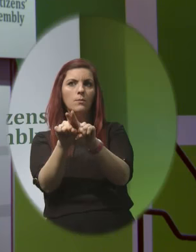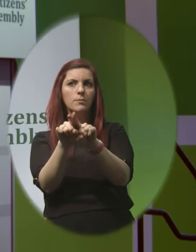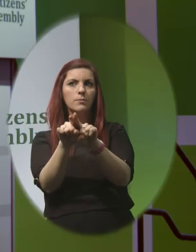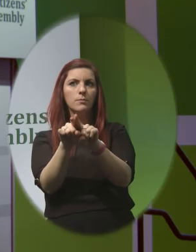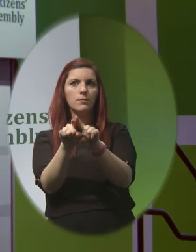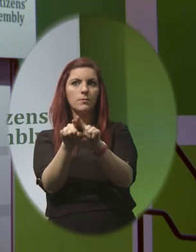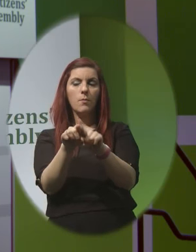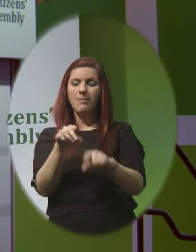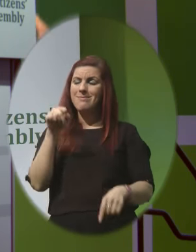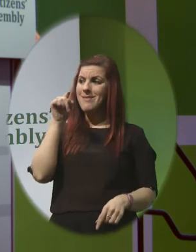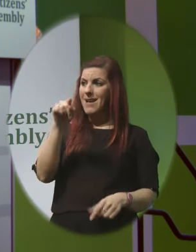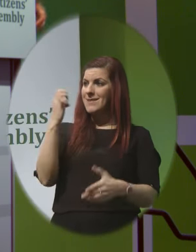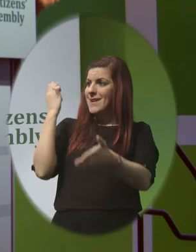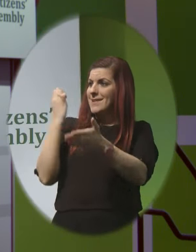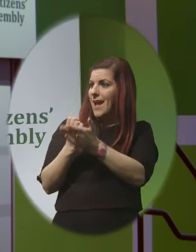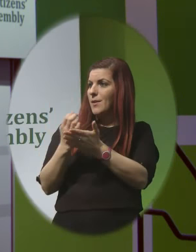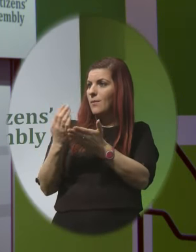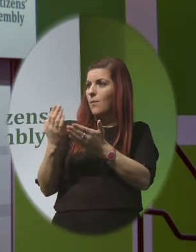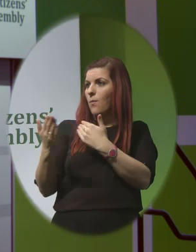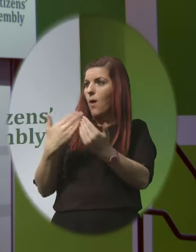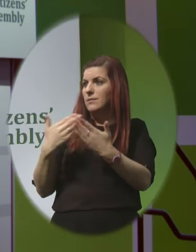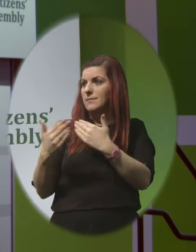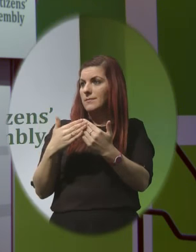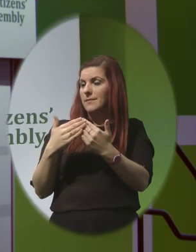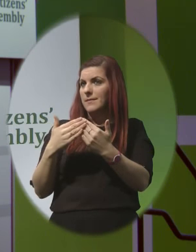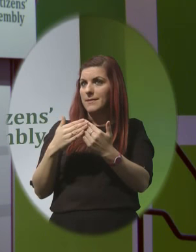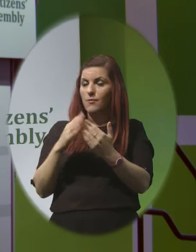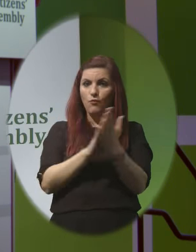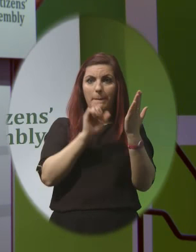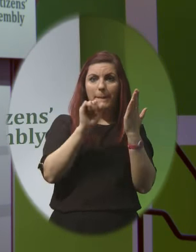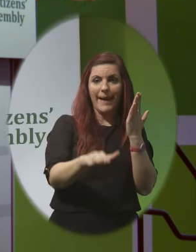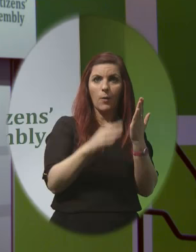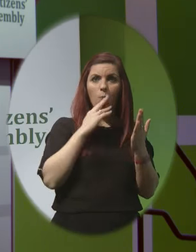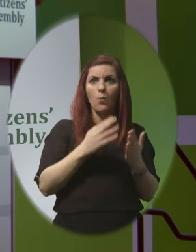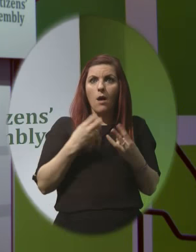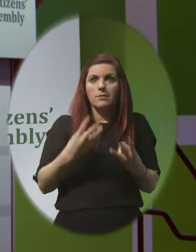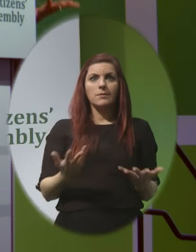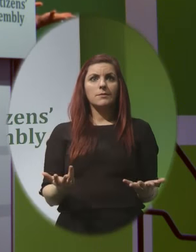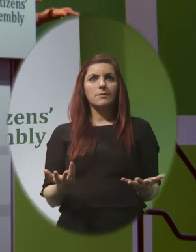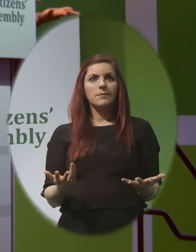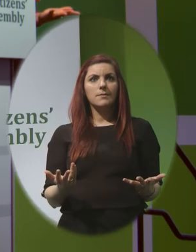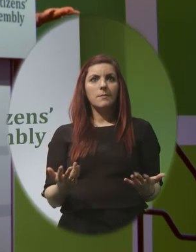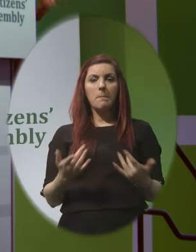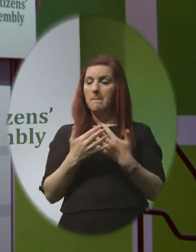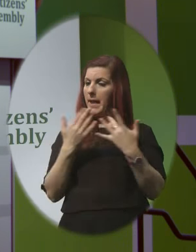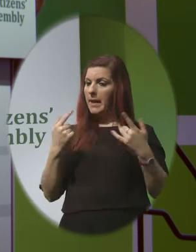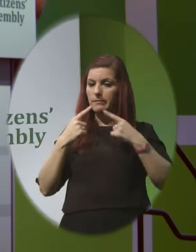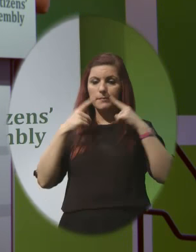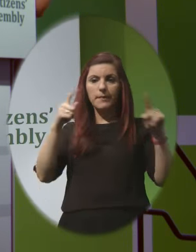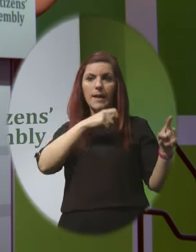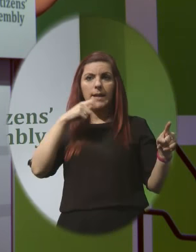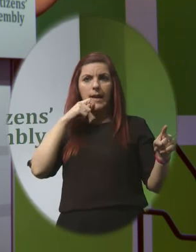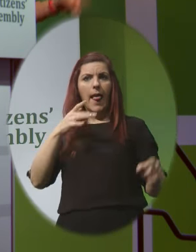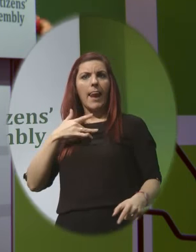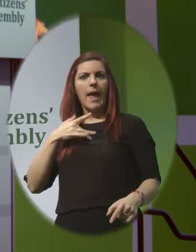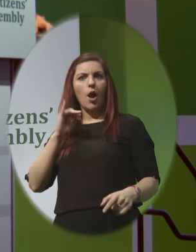But that is precisely what those who are demanding repeal of the Eighth want Many have openly stated that they would like an abortion